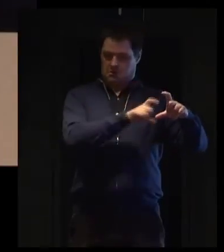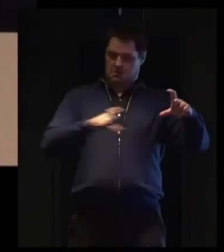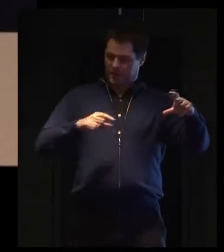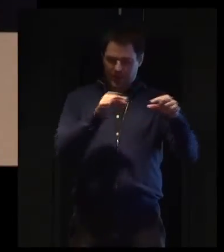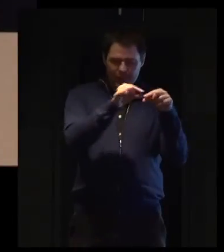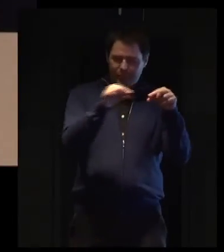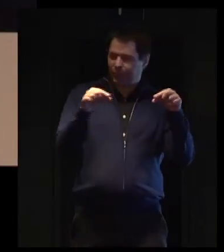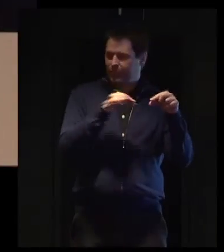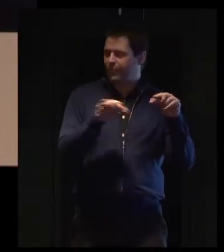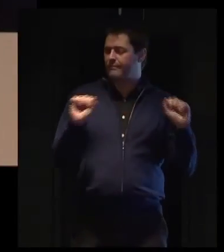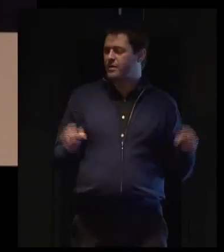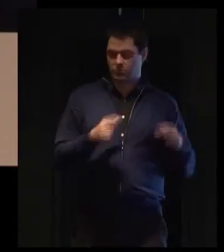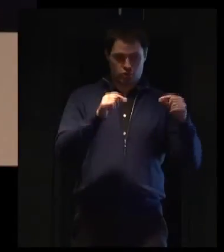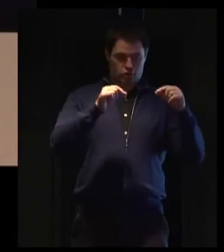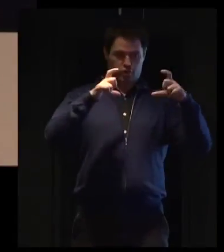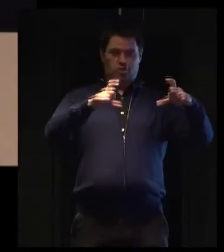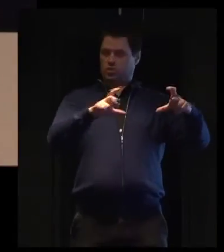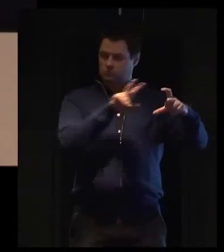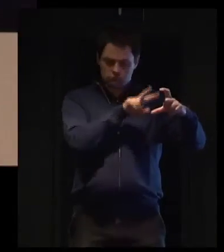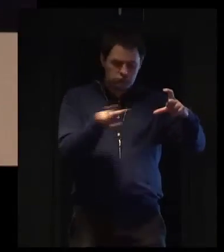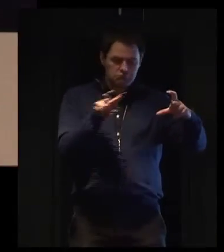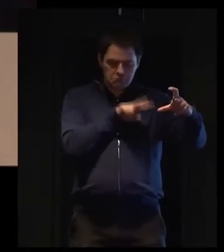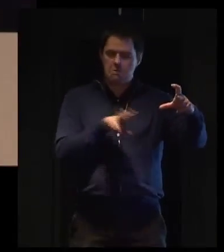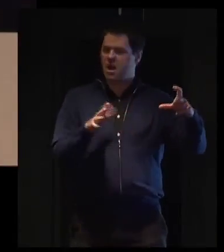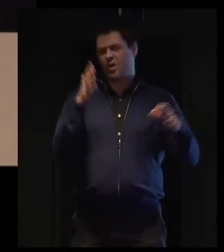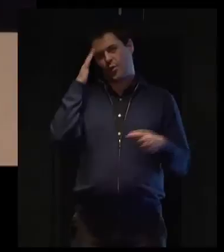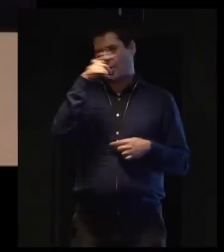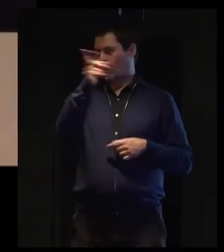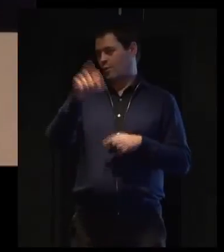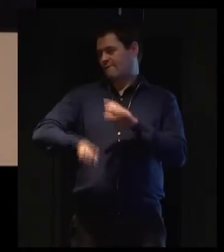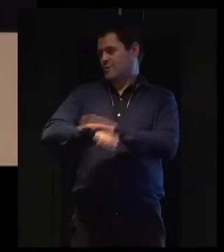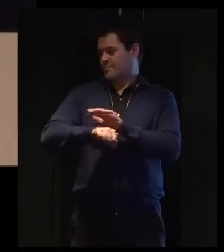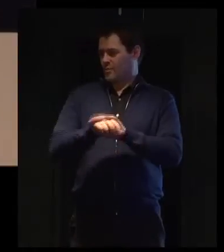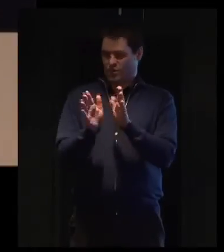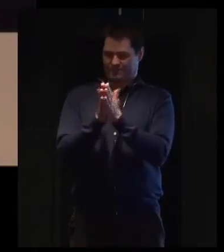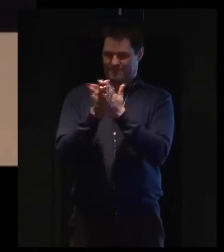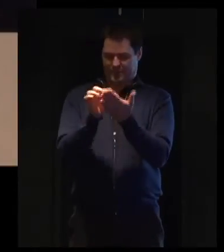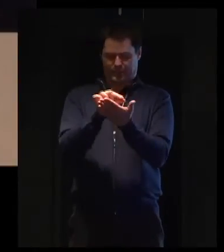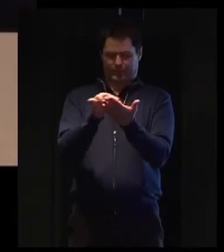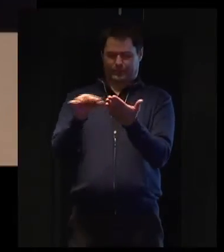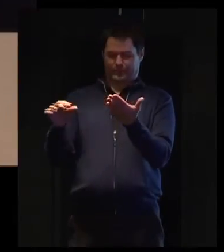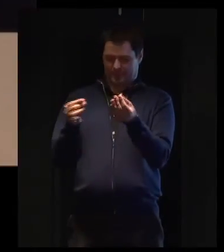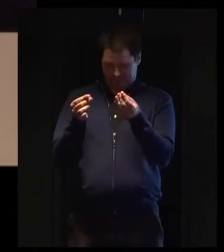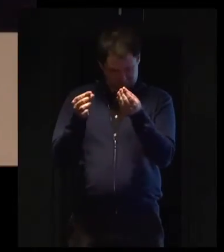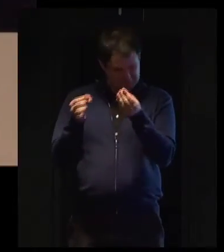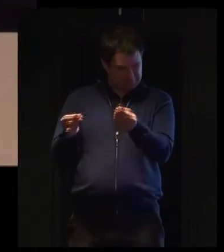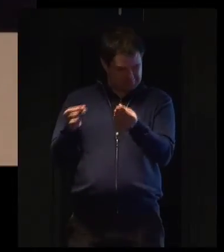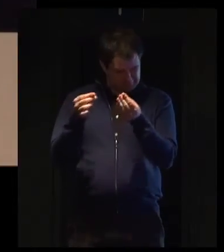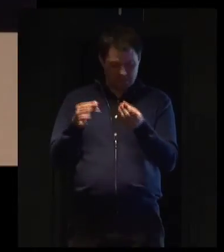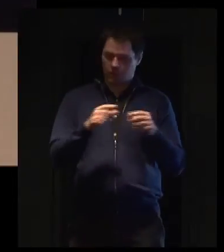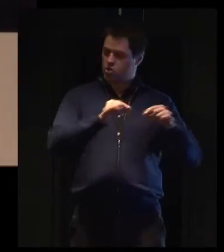print. We've all seen from some of the leaflets that football clubs produce that they're actually quite difficult to read, quite small text.